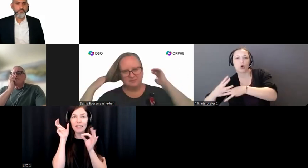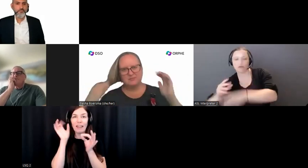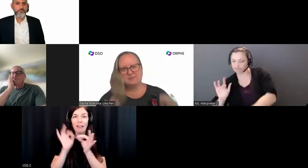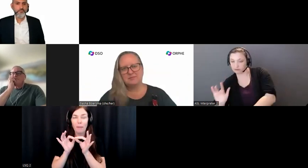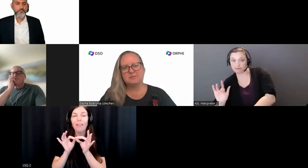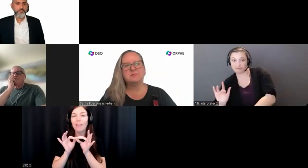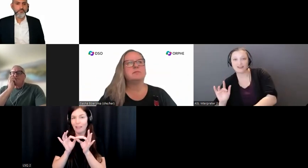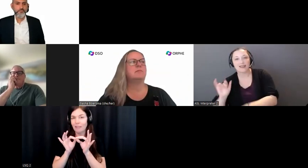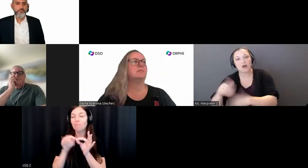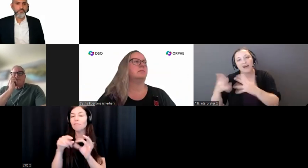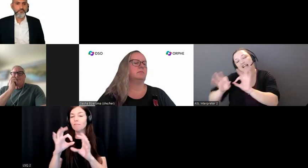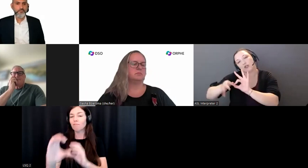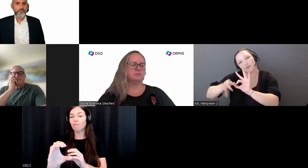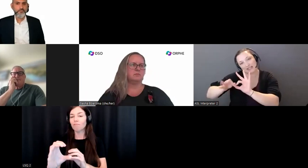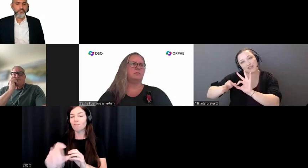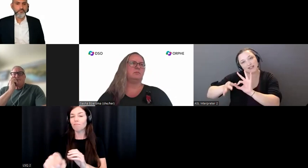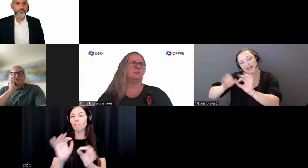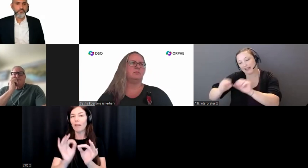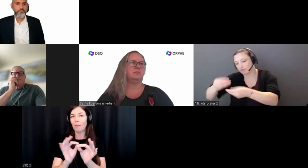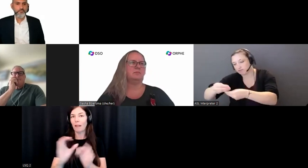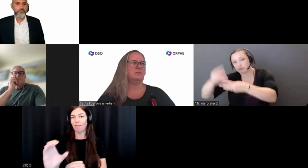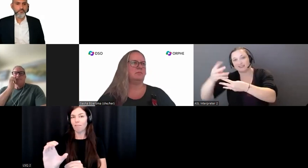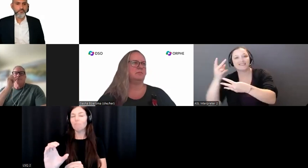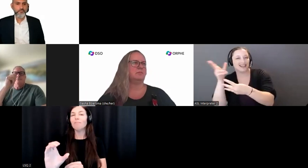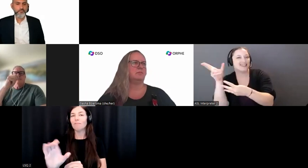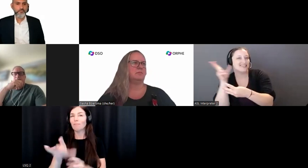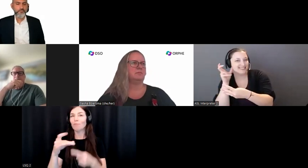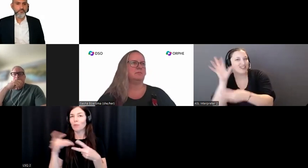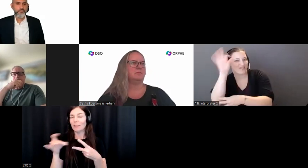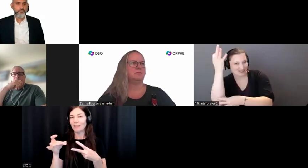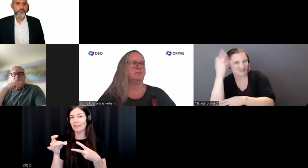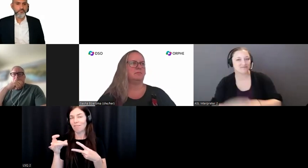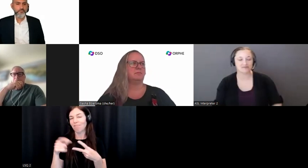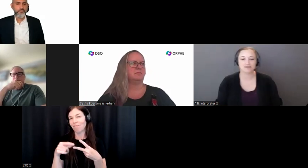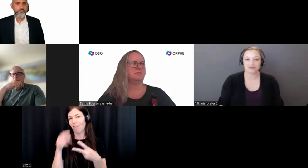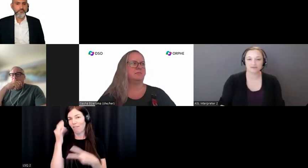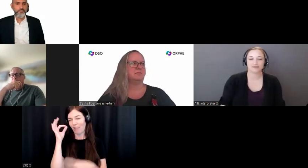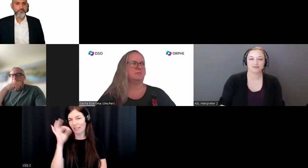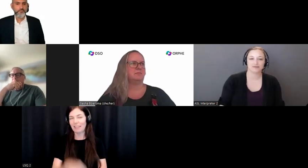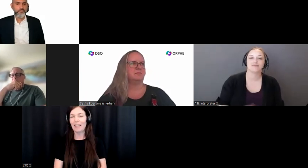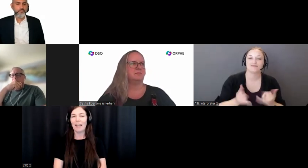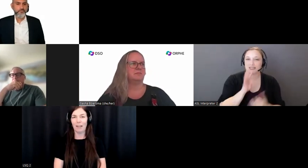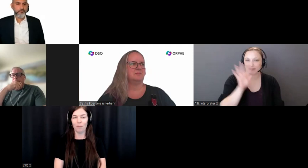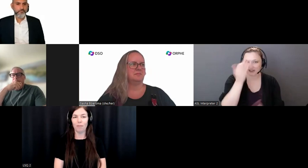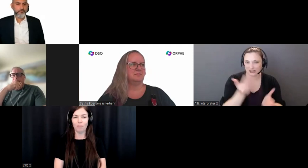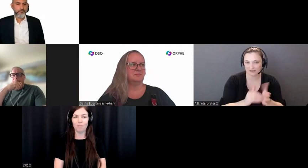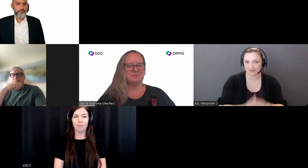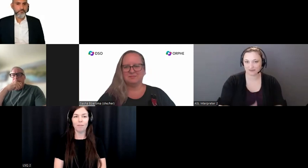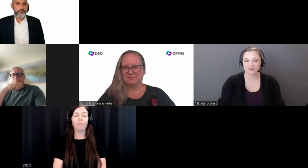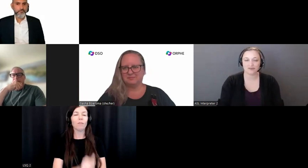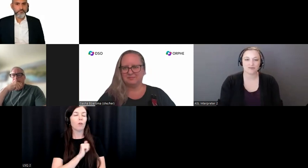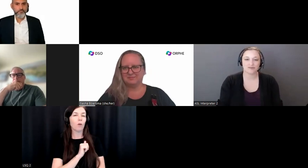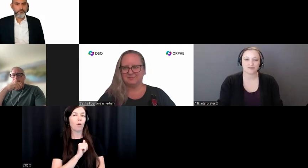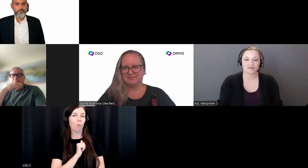hear French translation. Je vais me introduire un peu I